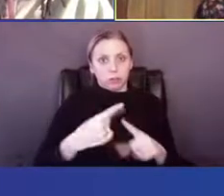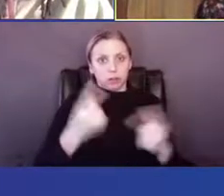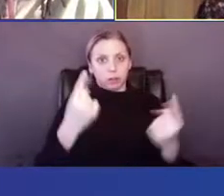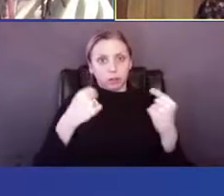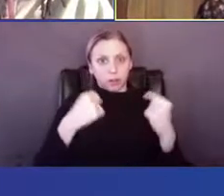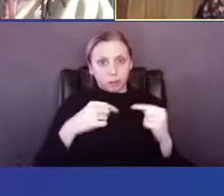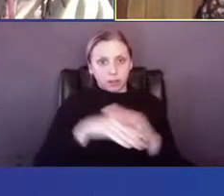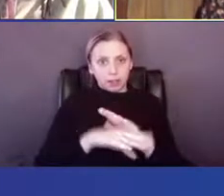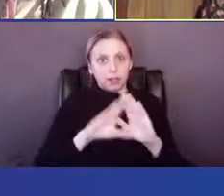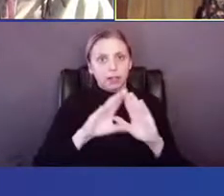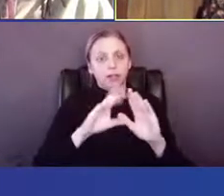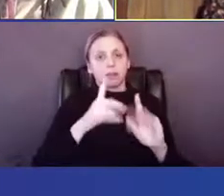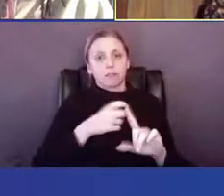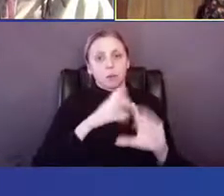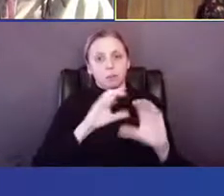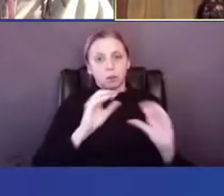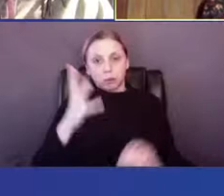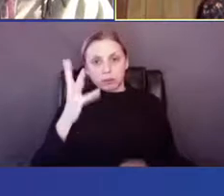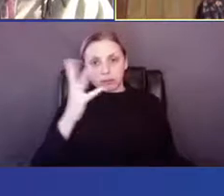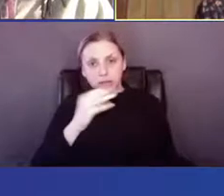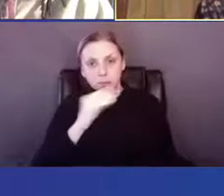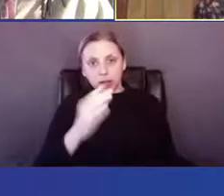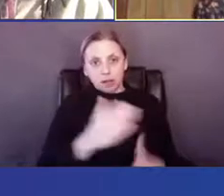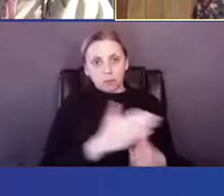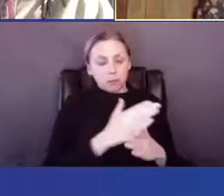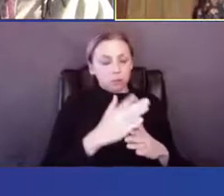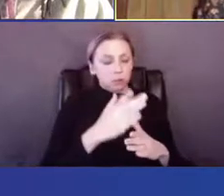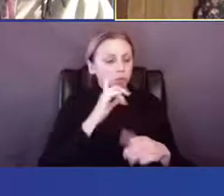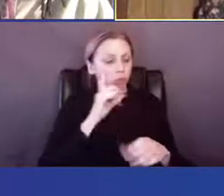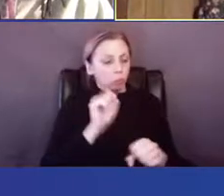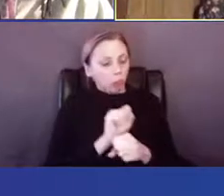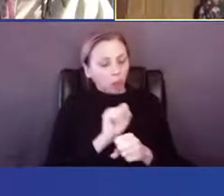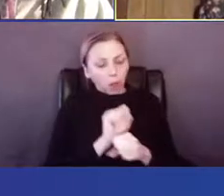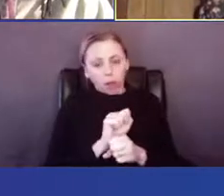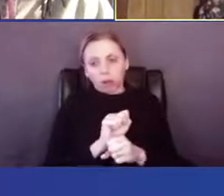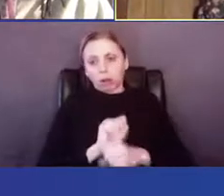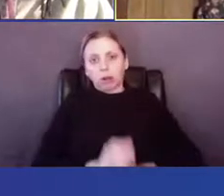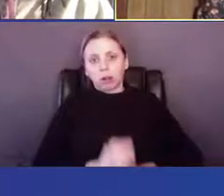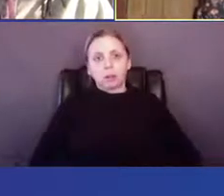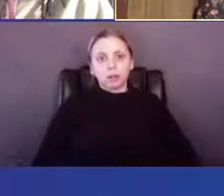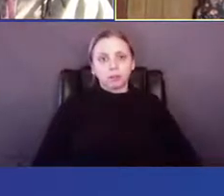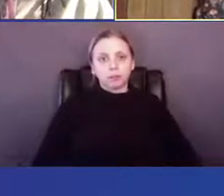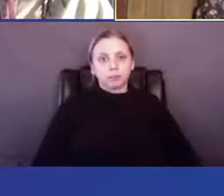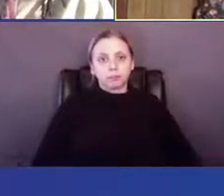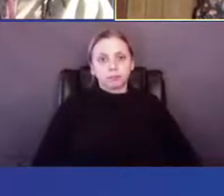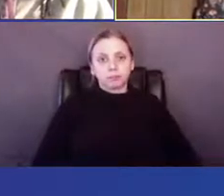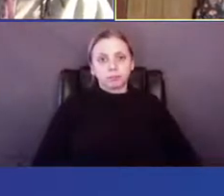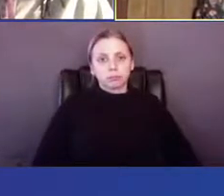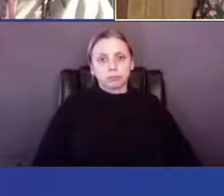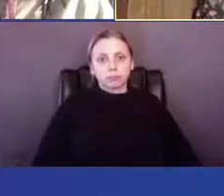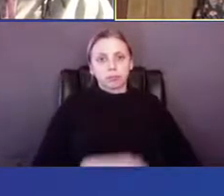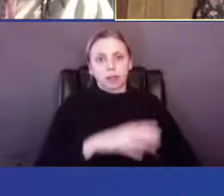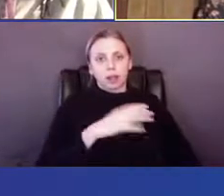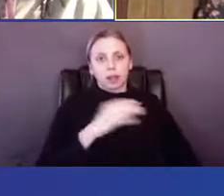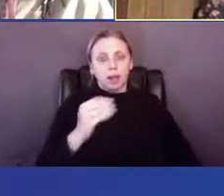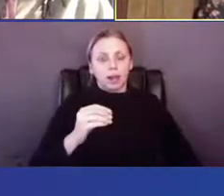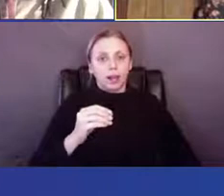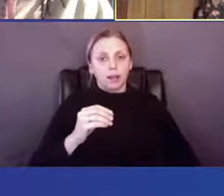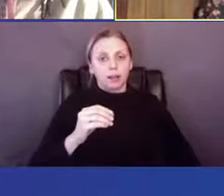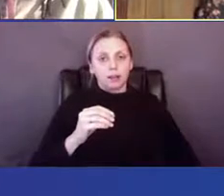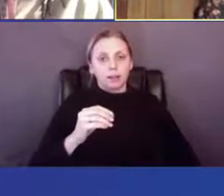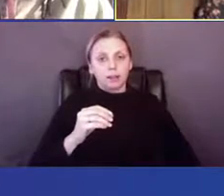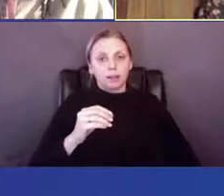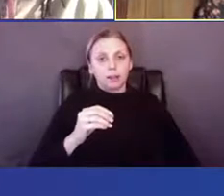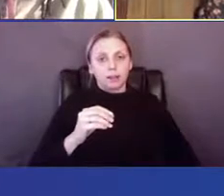off of barely any sleep and in between shifts. Um, and yeah, I don't mean